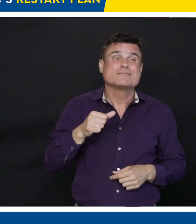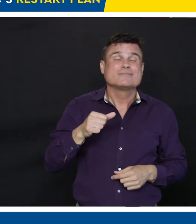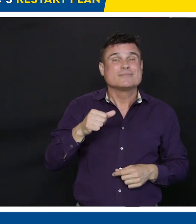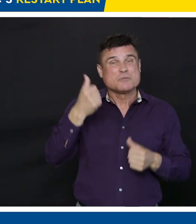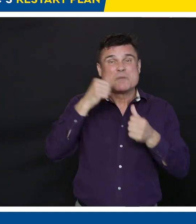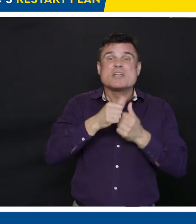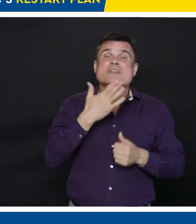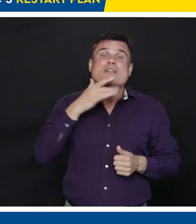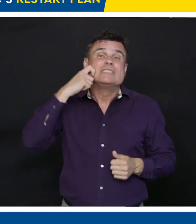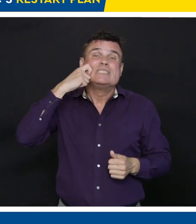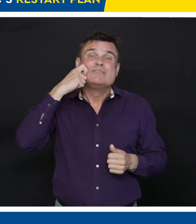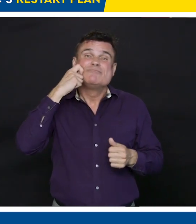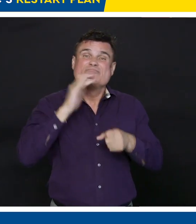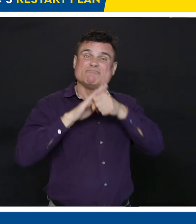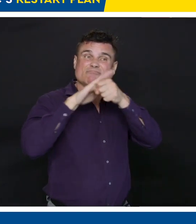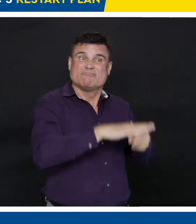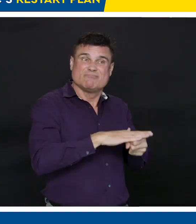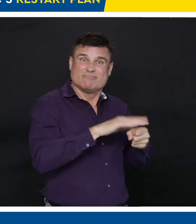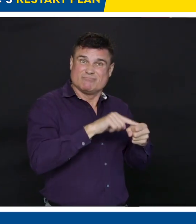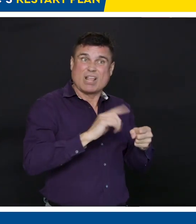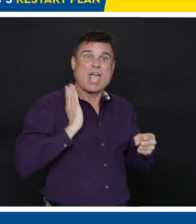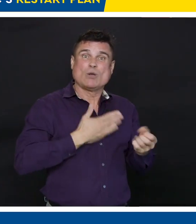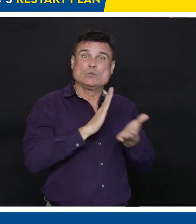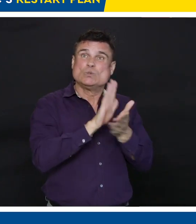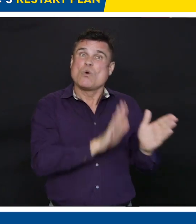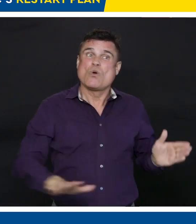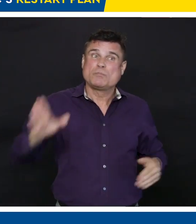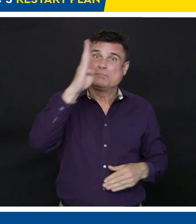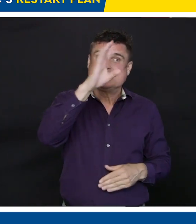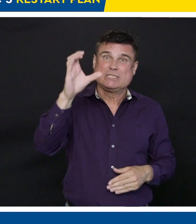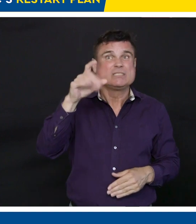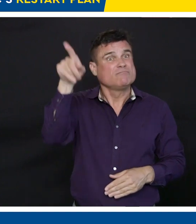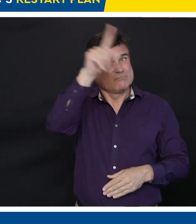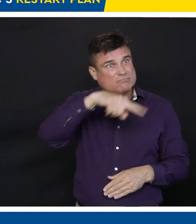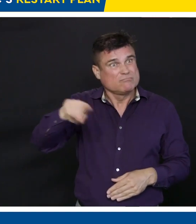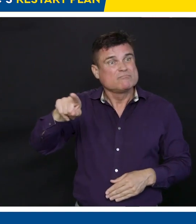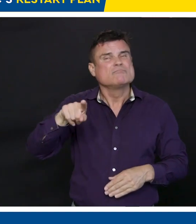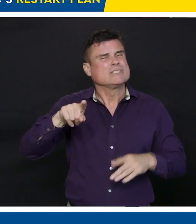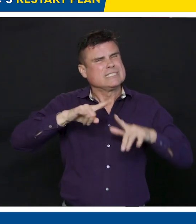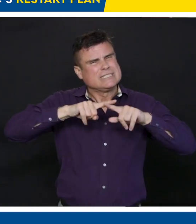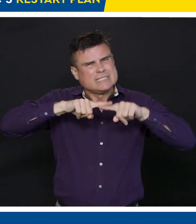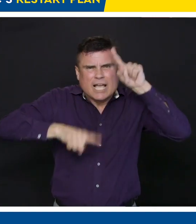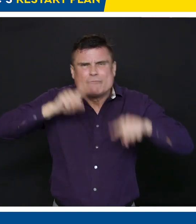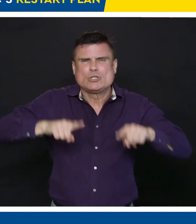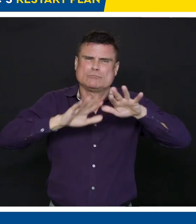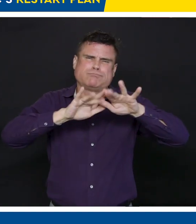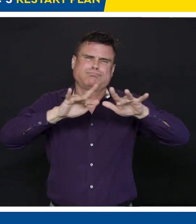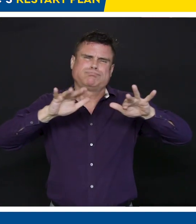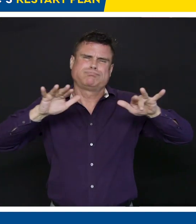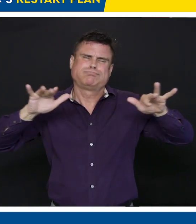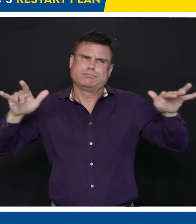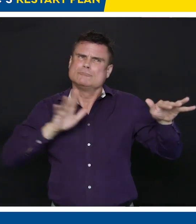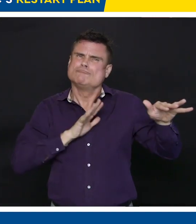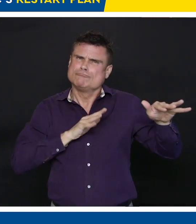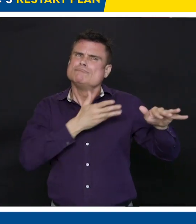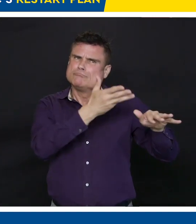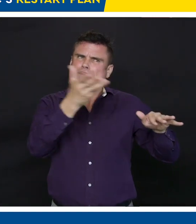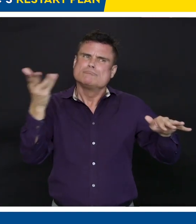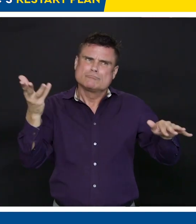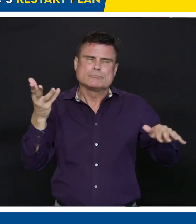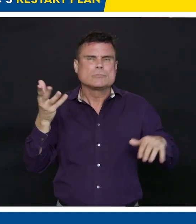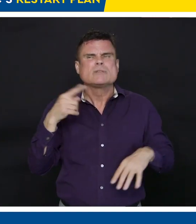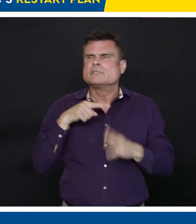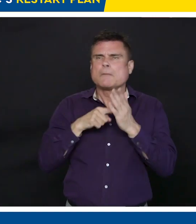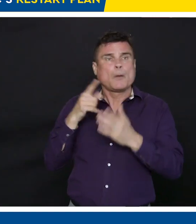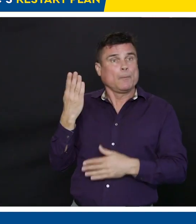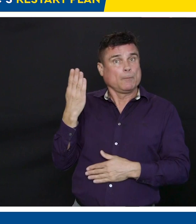around the world, young kids in a, there's a school district in Burnaby, 109 languages are spoken in one of the schools